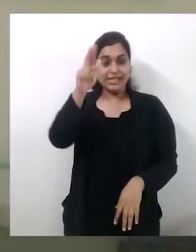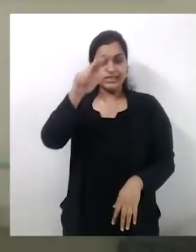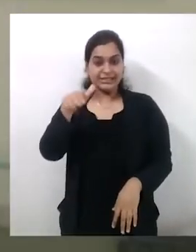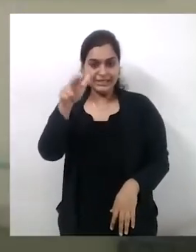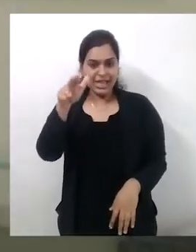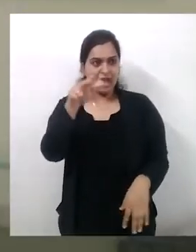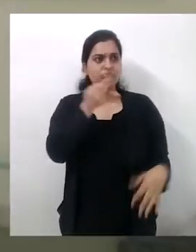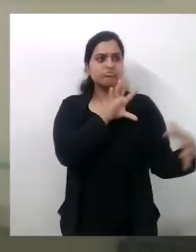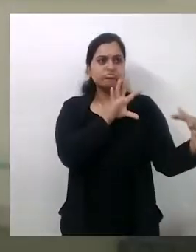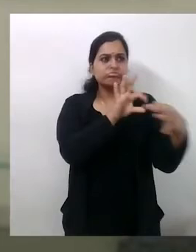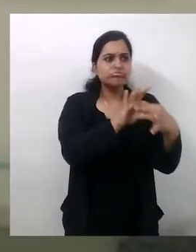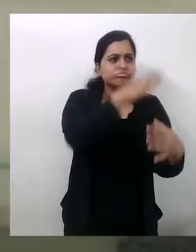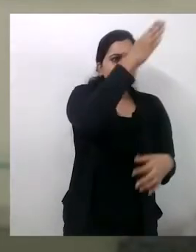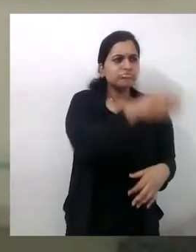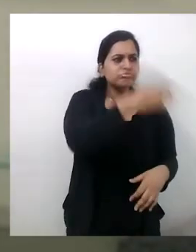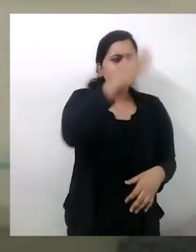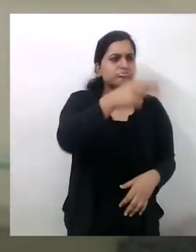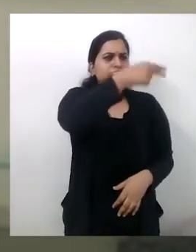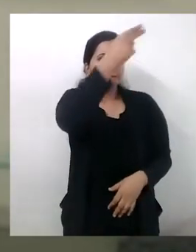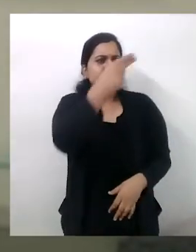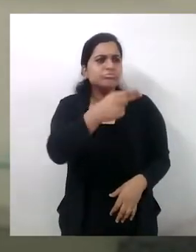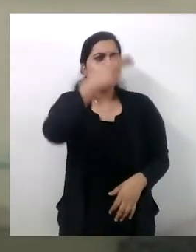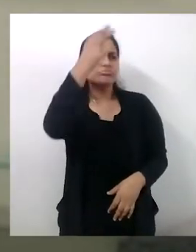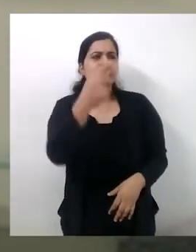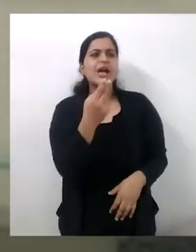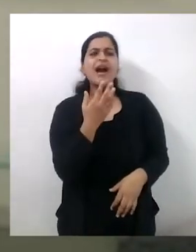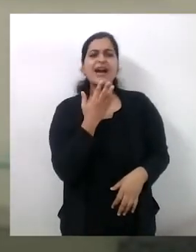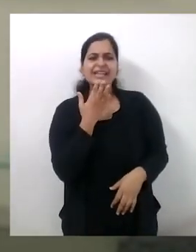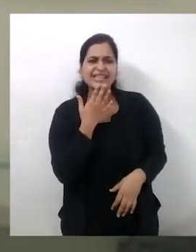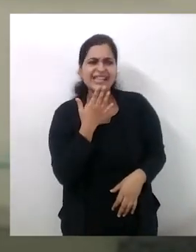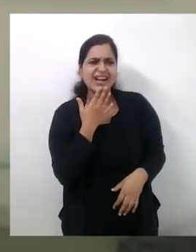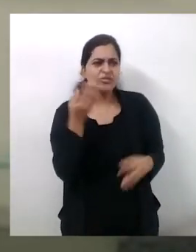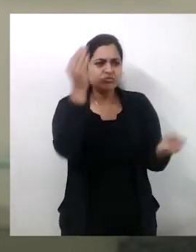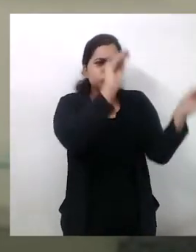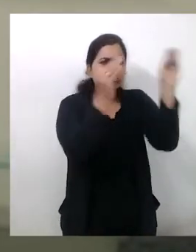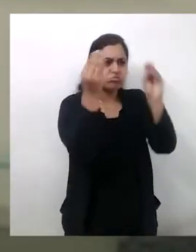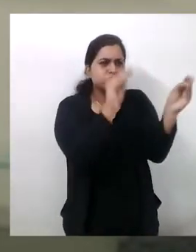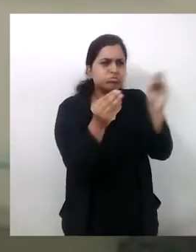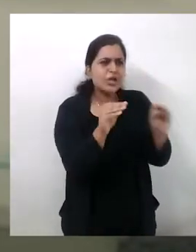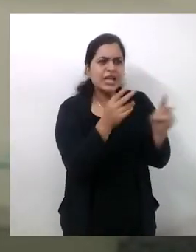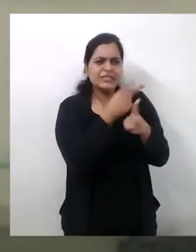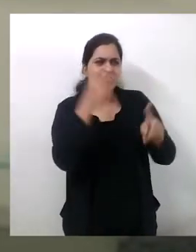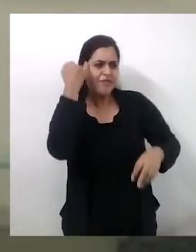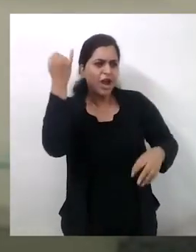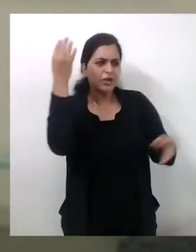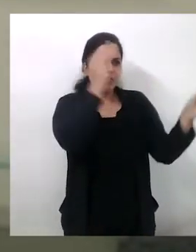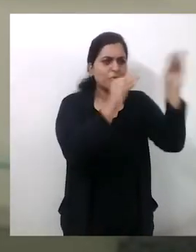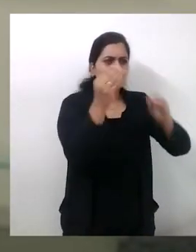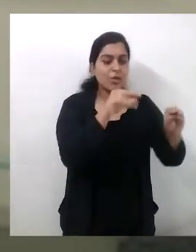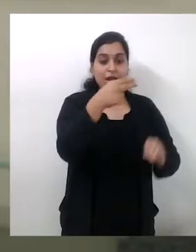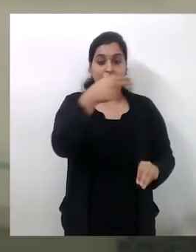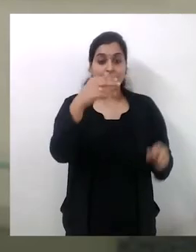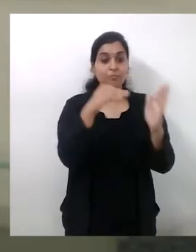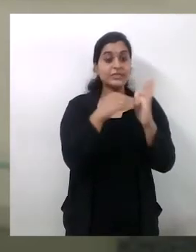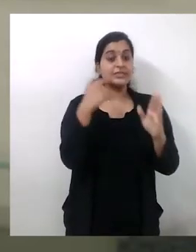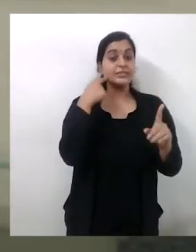already exploring the pictorial space, but after he encountered colour field paintings, particularly Barnett Newman's so-called zip